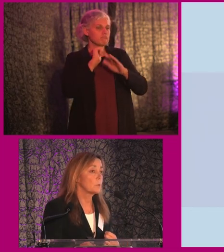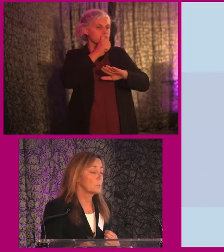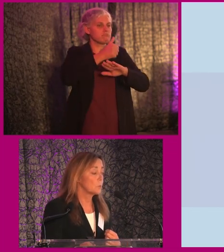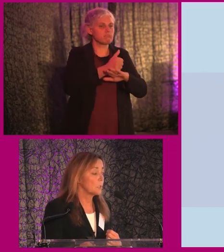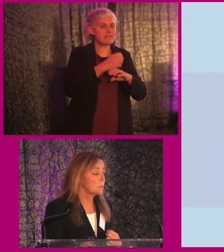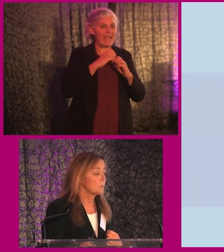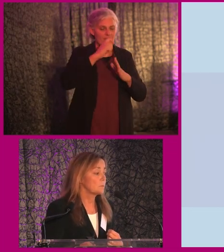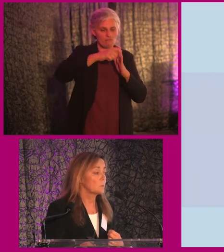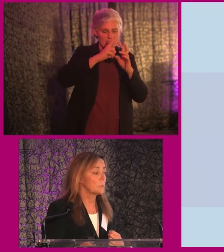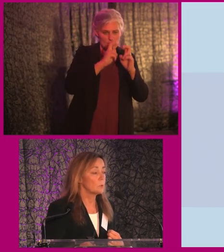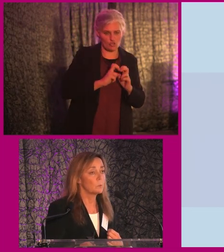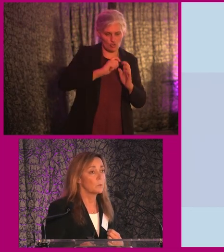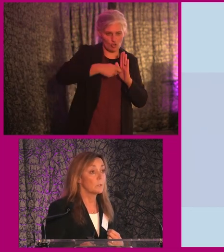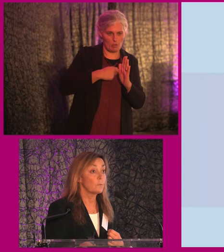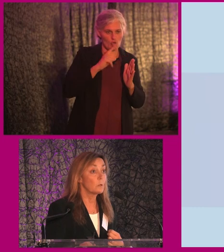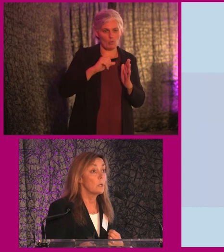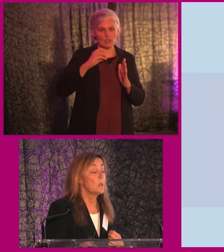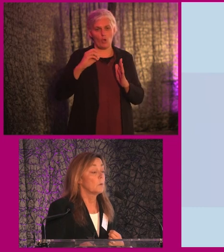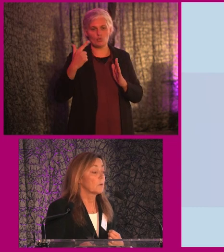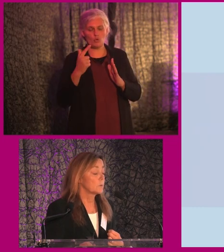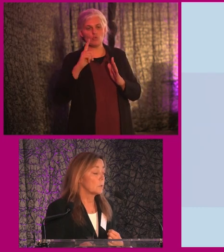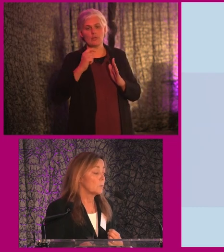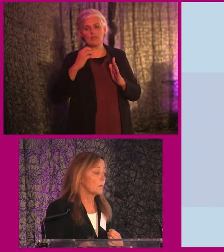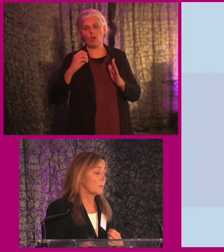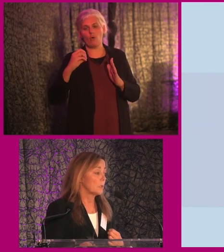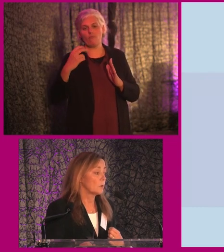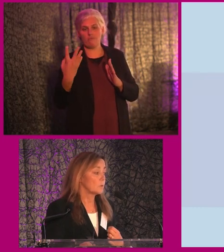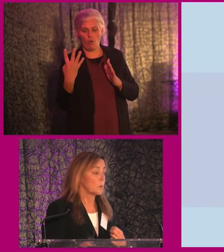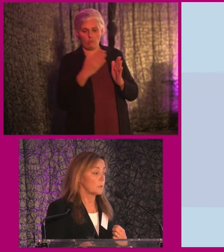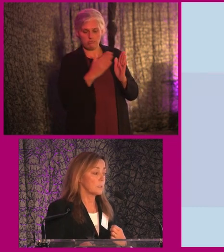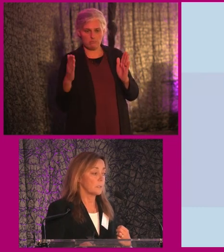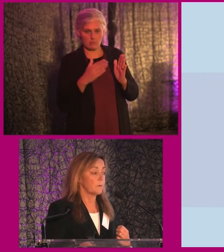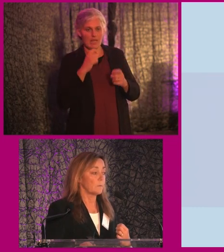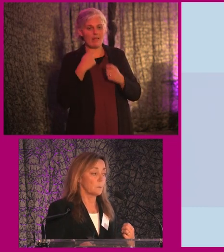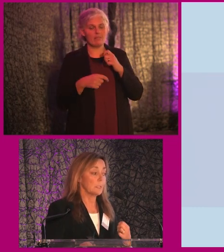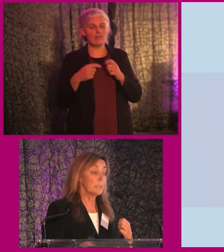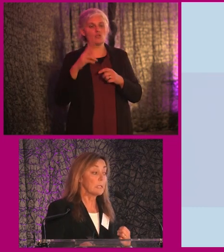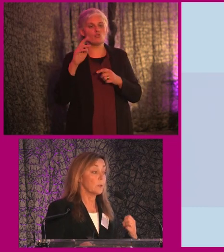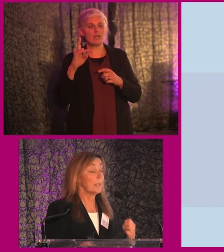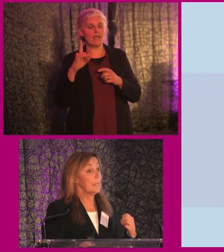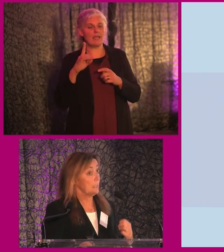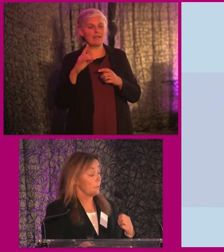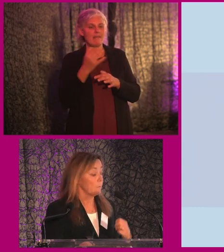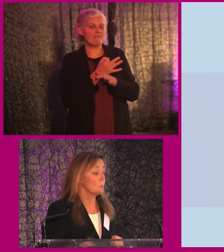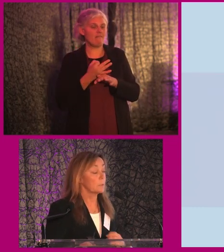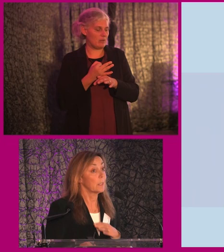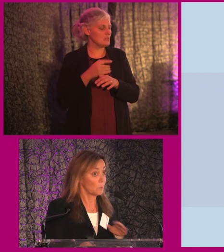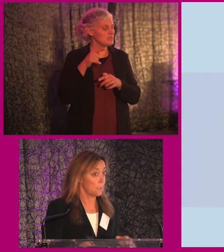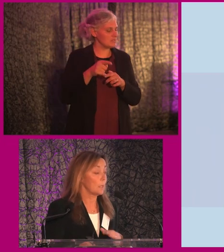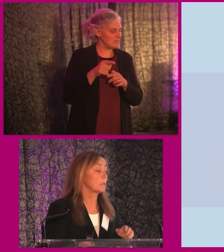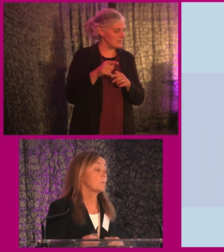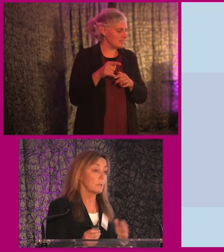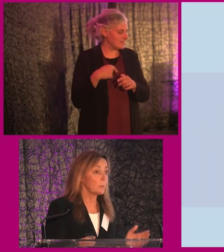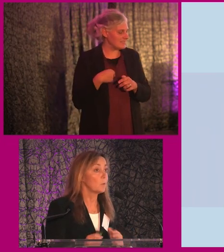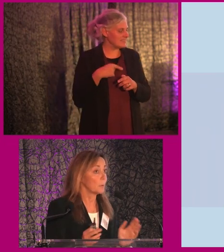project during two years. This is from 22 to 24. We have got European funding of 265,685 euros. I need to